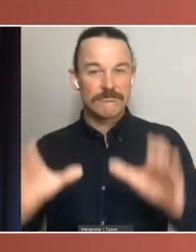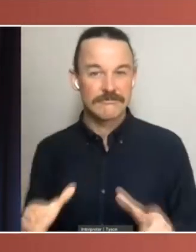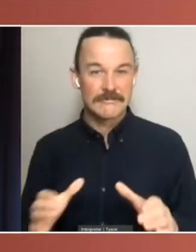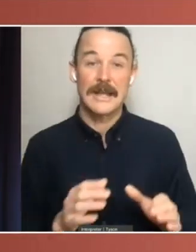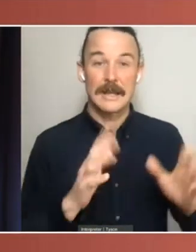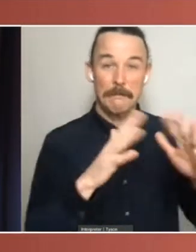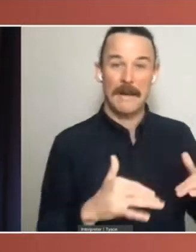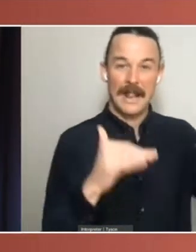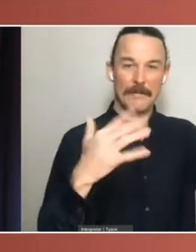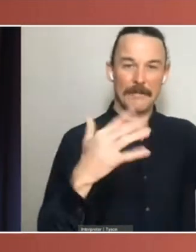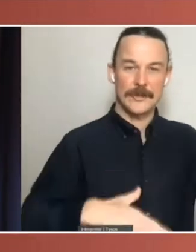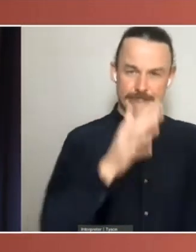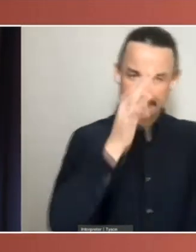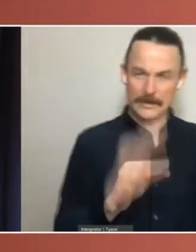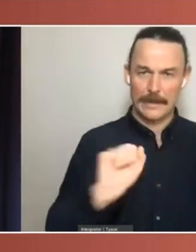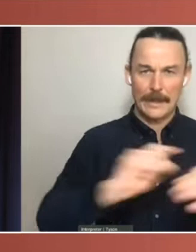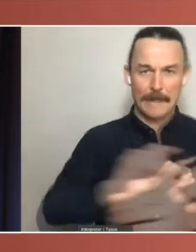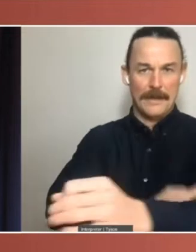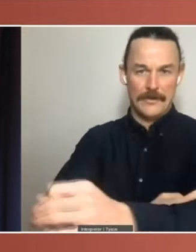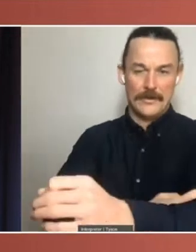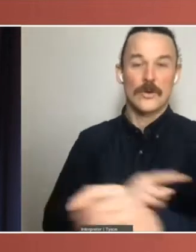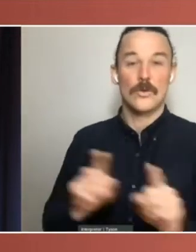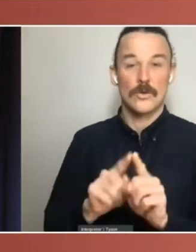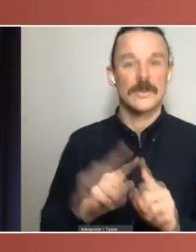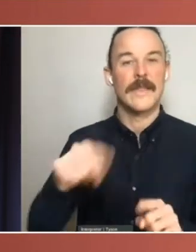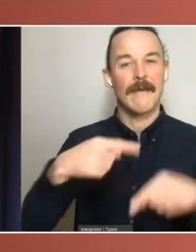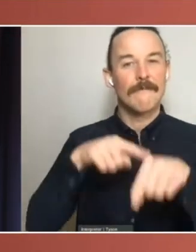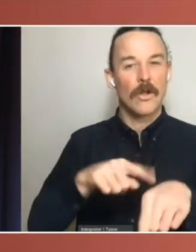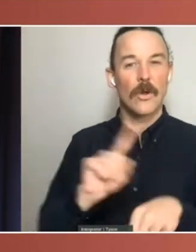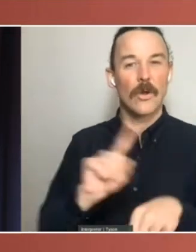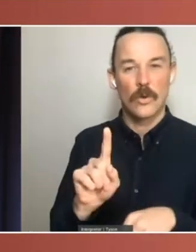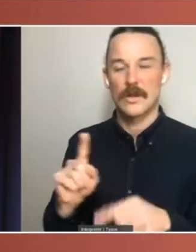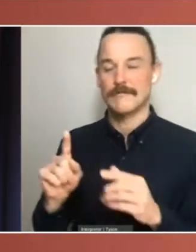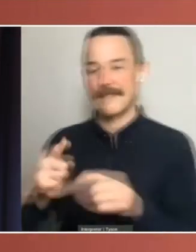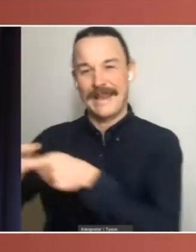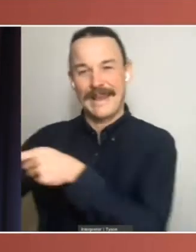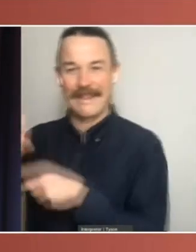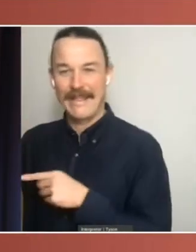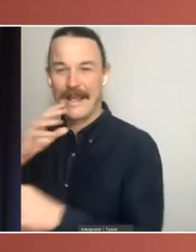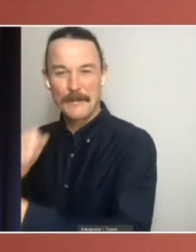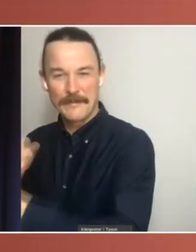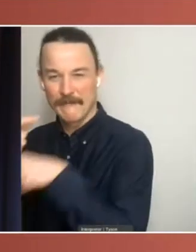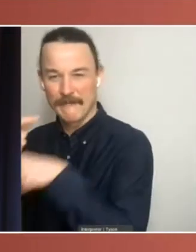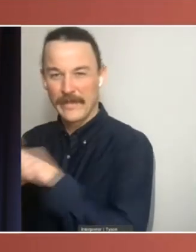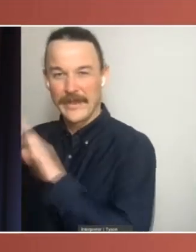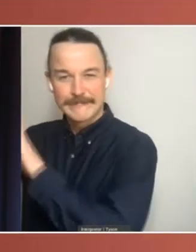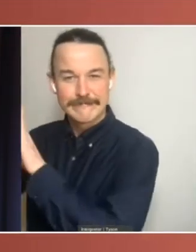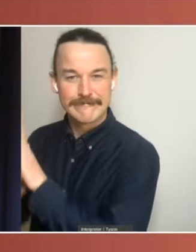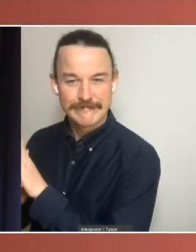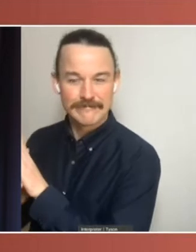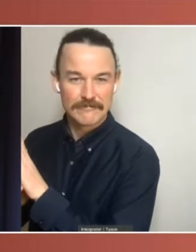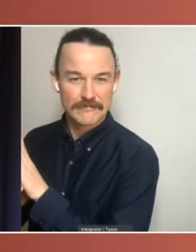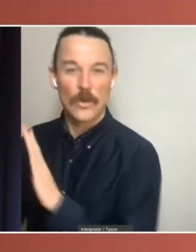shall be those of the Commons House of Parliament of the United Kingdom, and of its members and committees at the establishment of the Commonwealth.